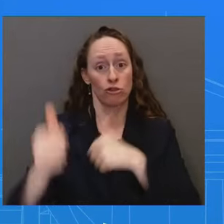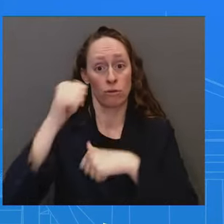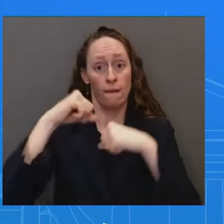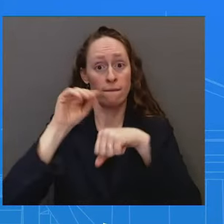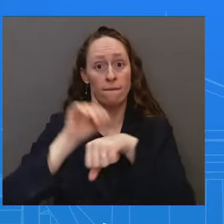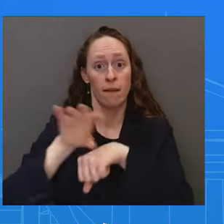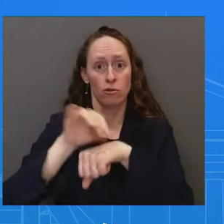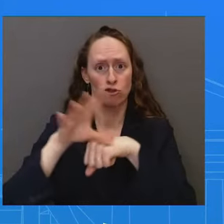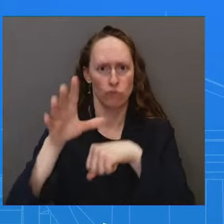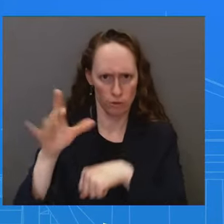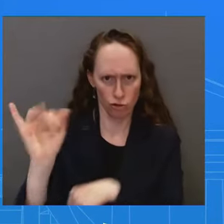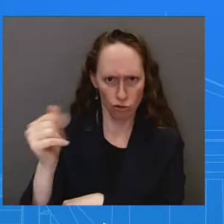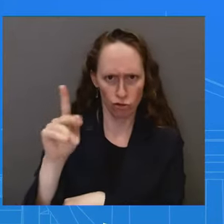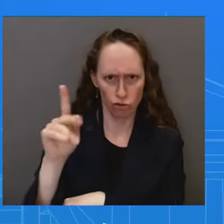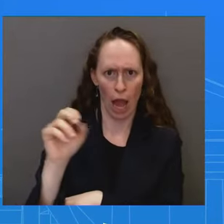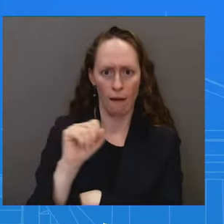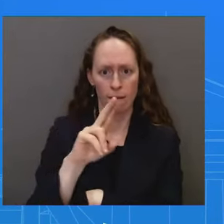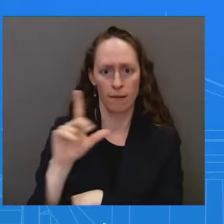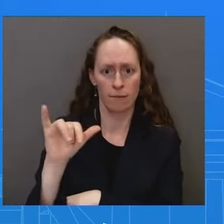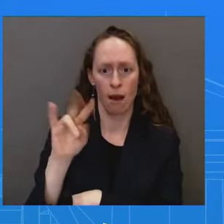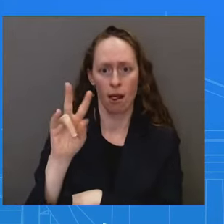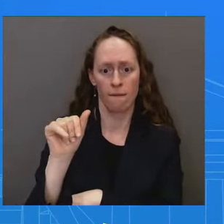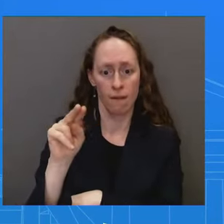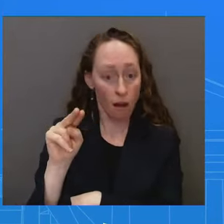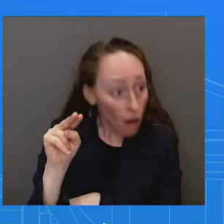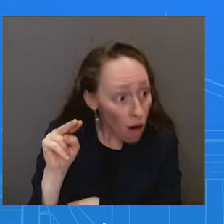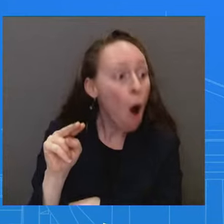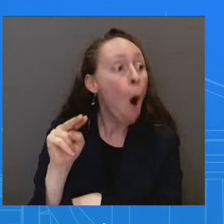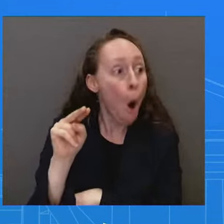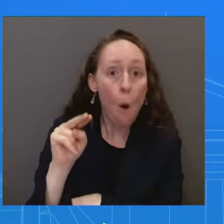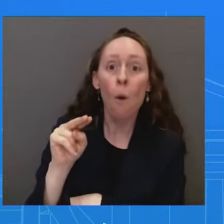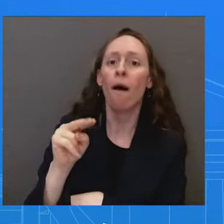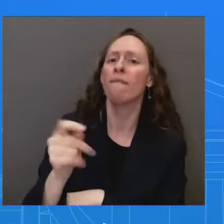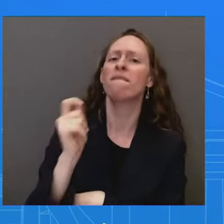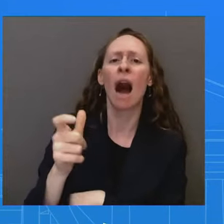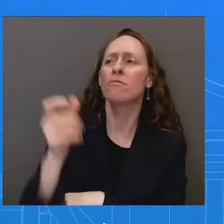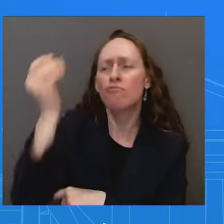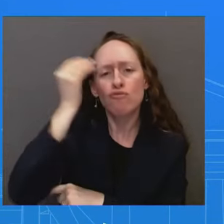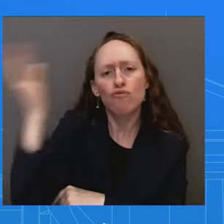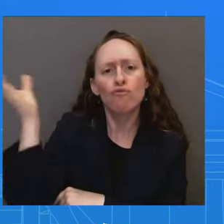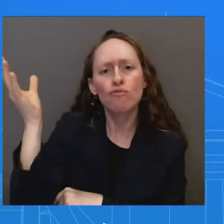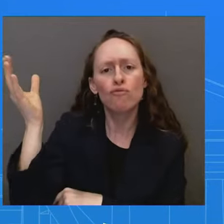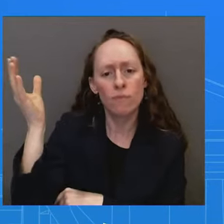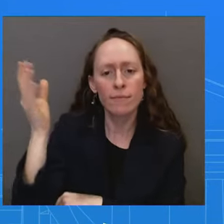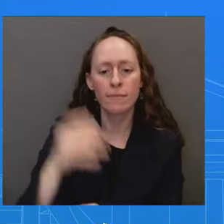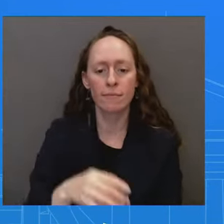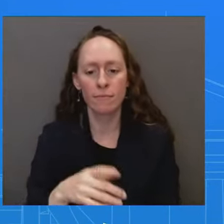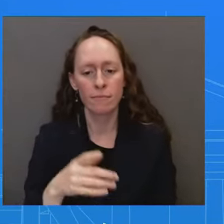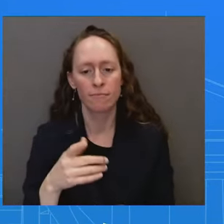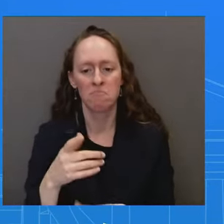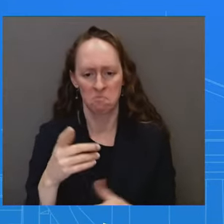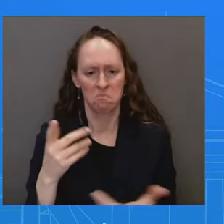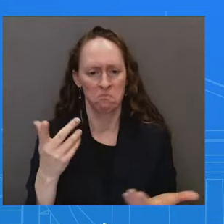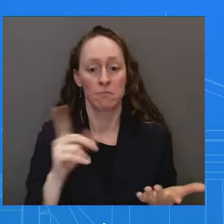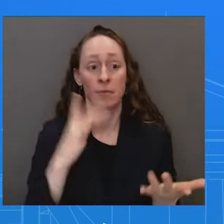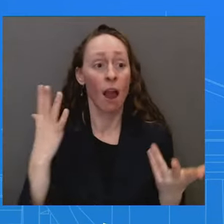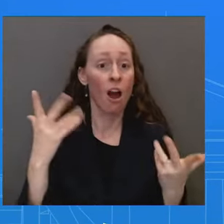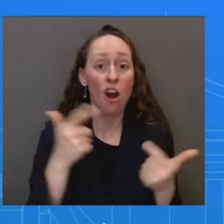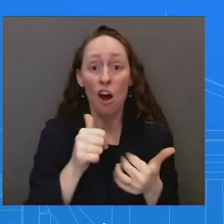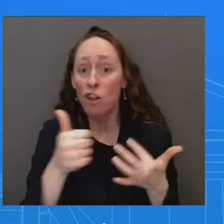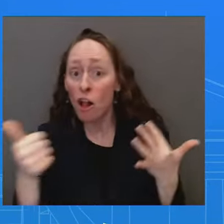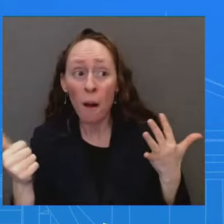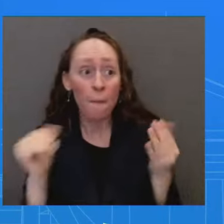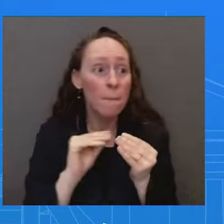uh, about Secretary Austin's, uh, hospitalization. Uh, but I just don't have anything further on specifics of that, uh, conversation.